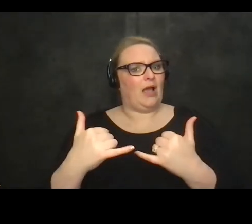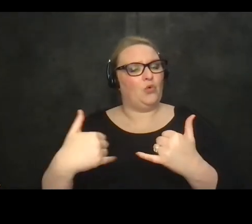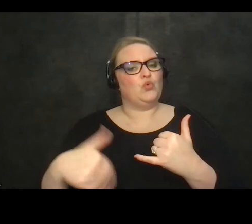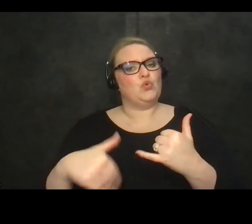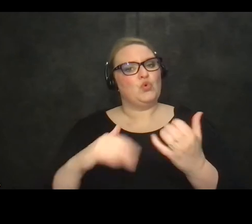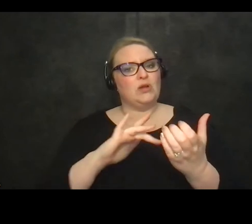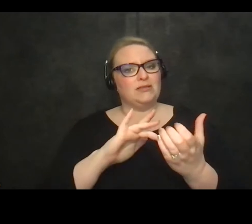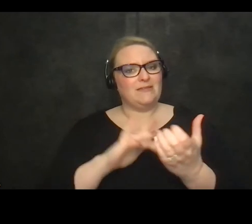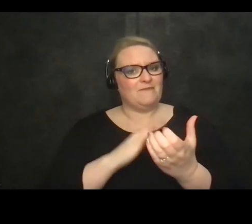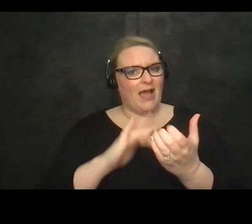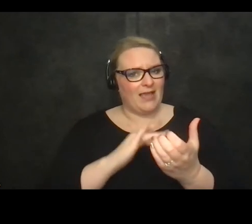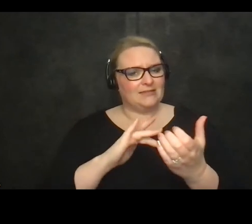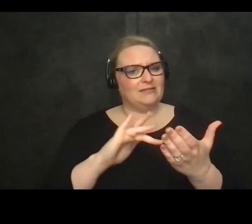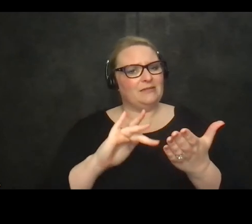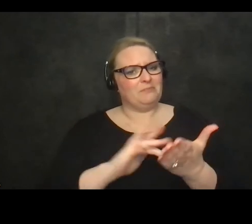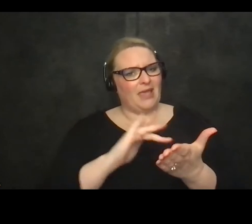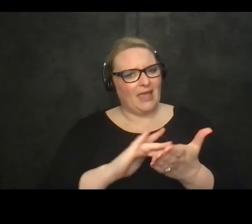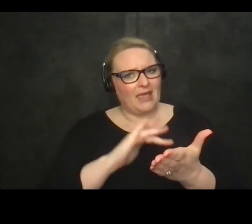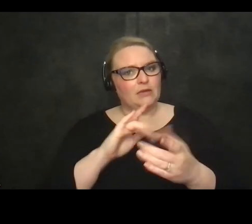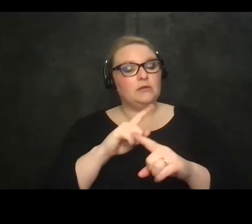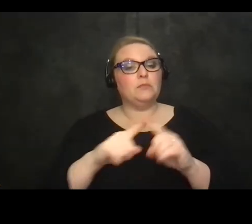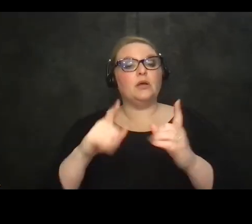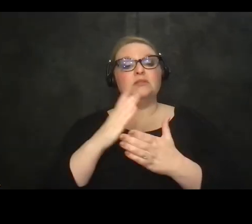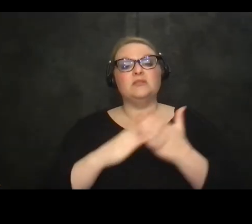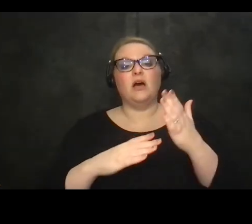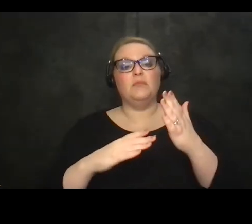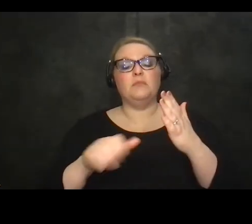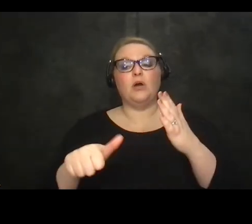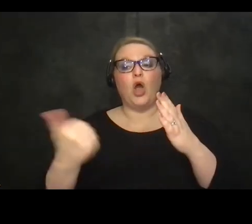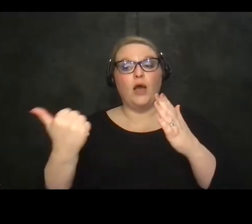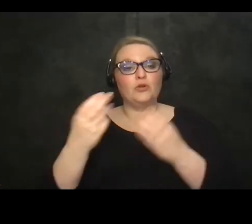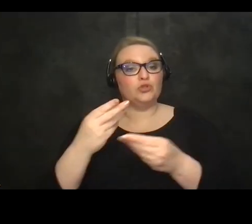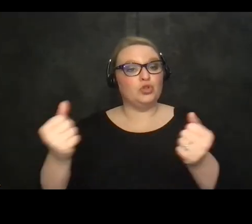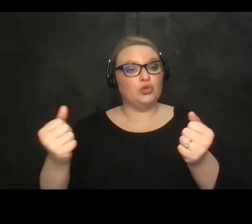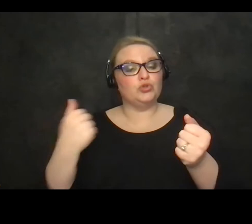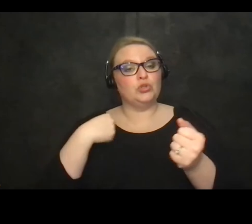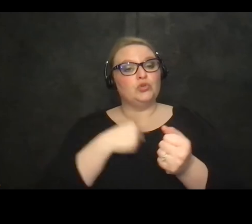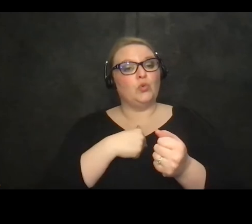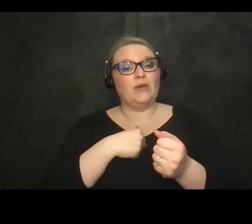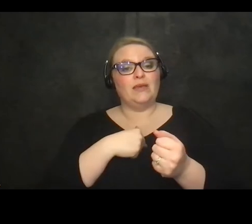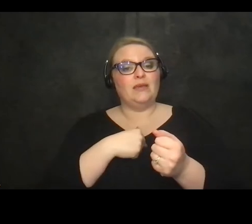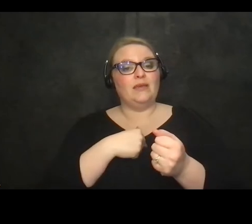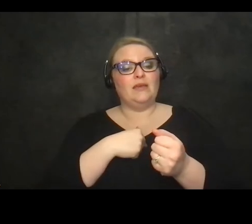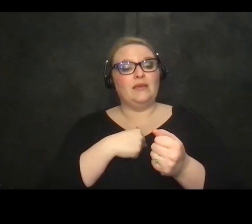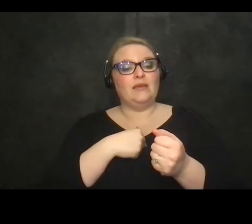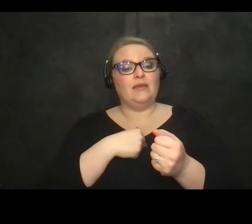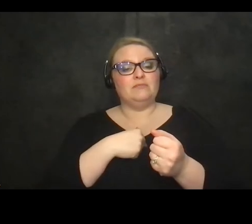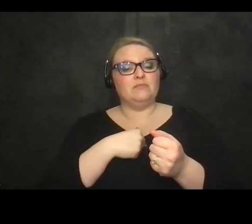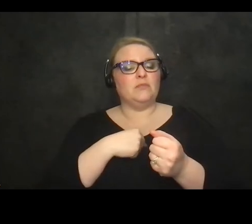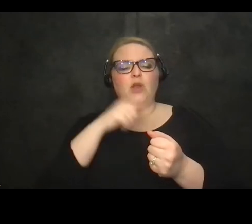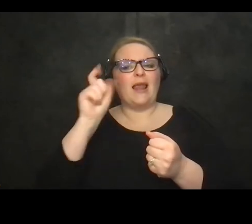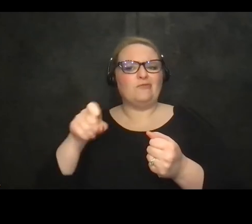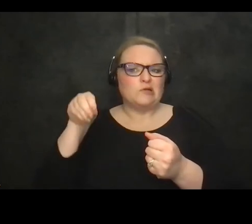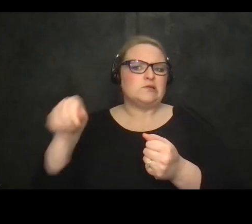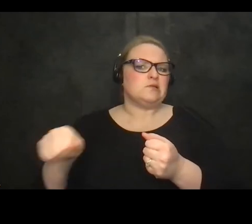but also some of those additional device solutions that we might need not are not always expensive they're less than 500